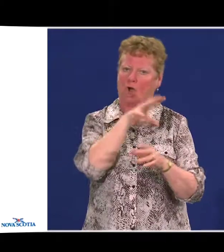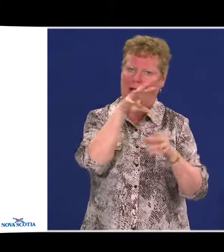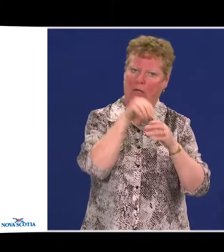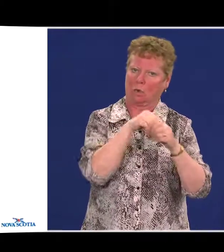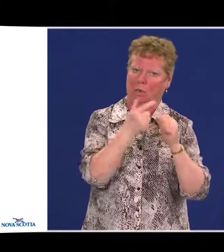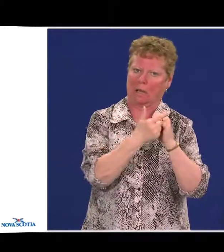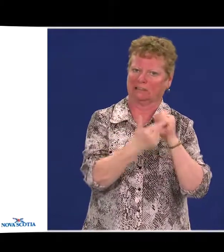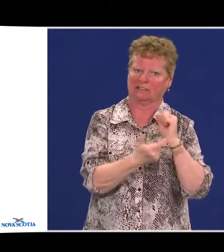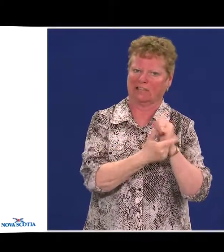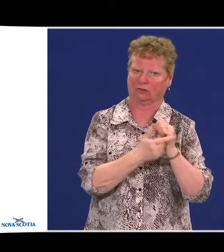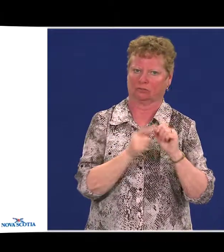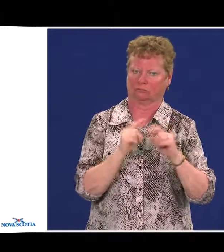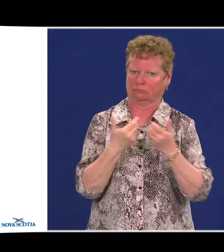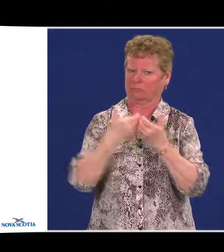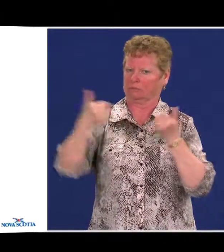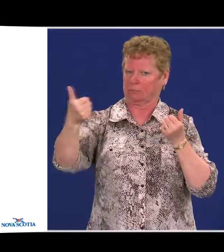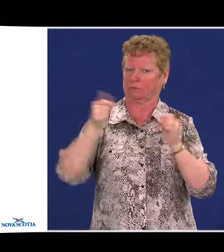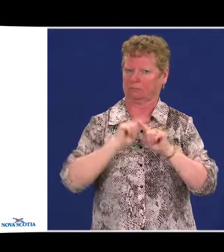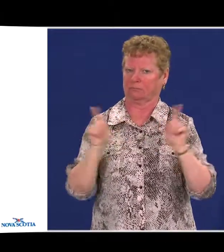legislation.